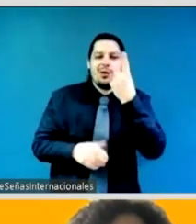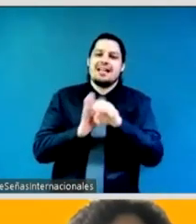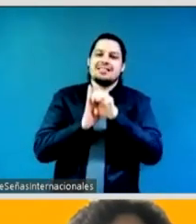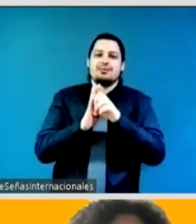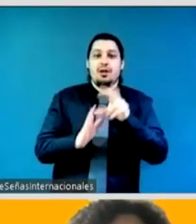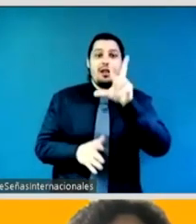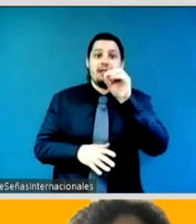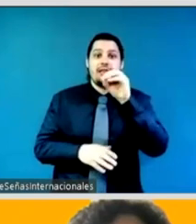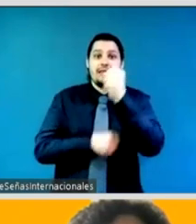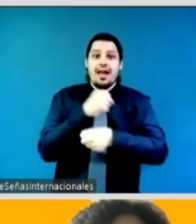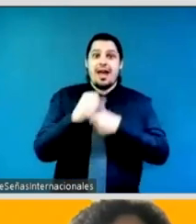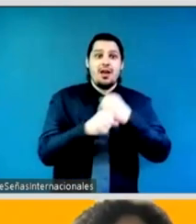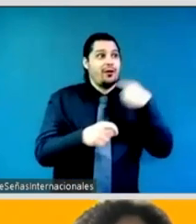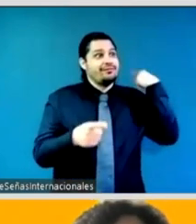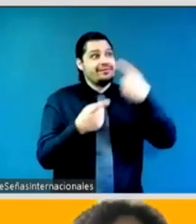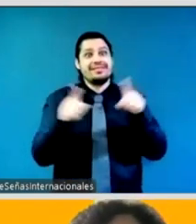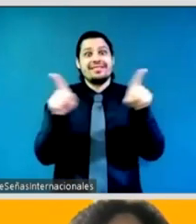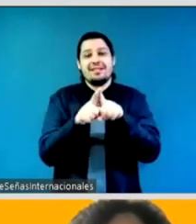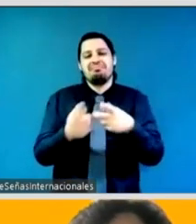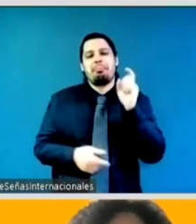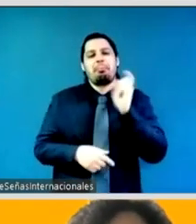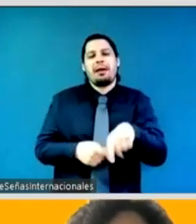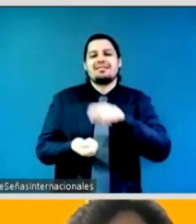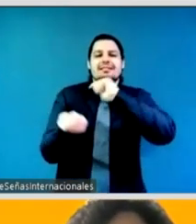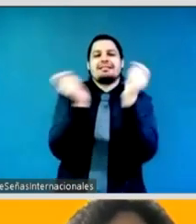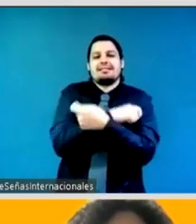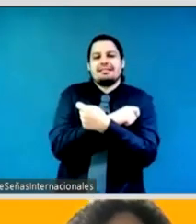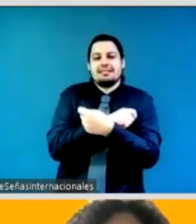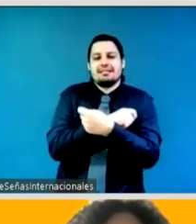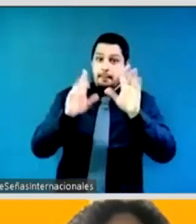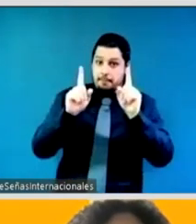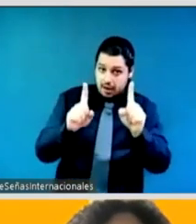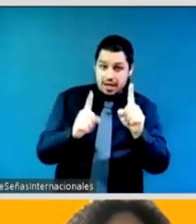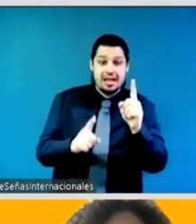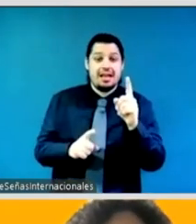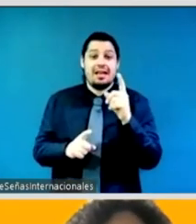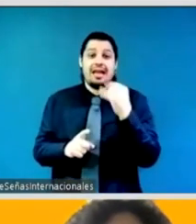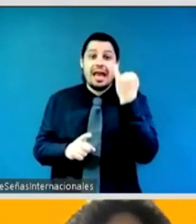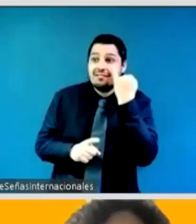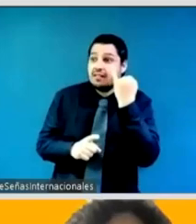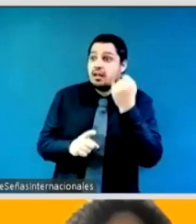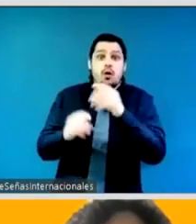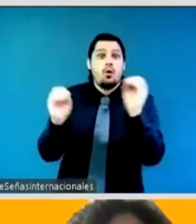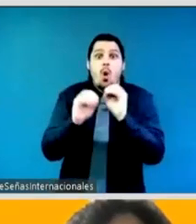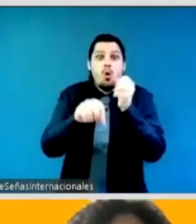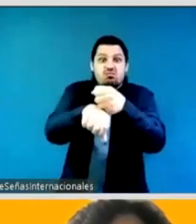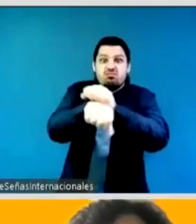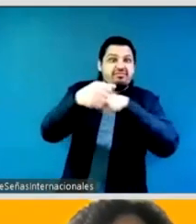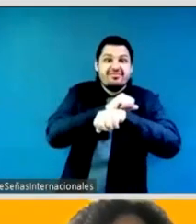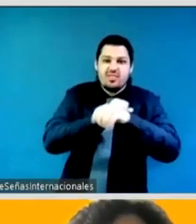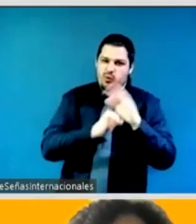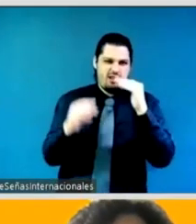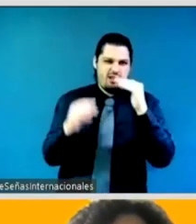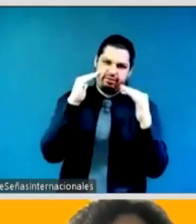elder generation such as myself can do we can't build the future for young people but we can build young people